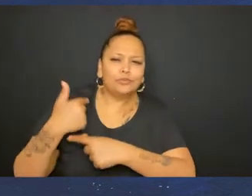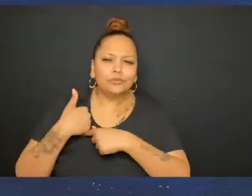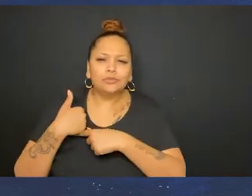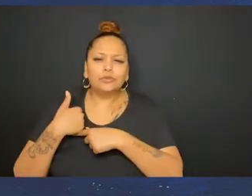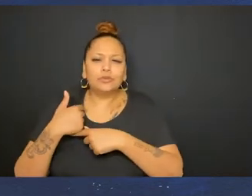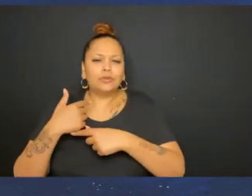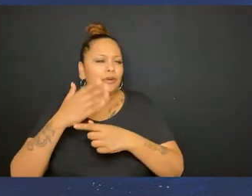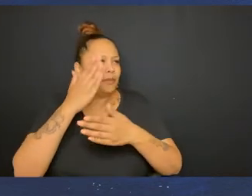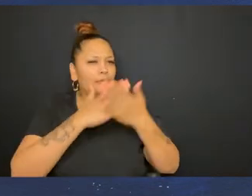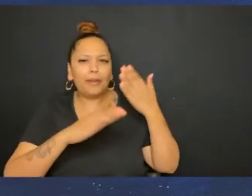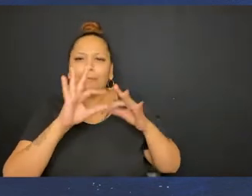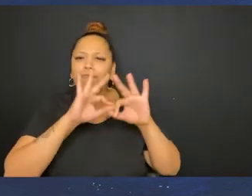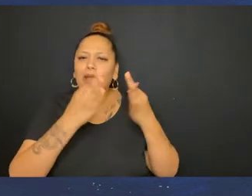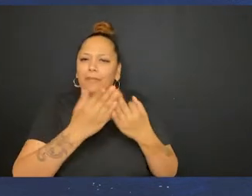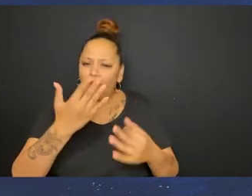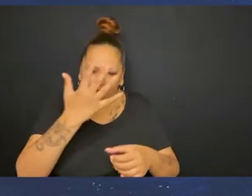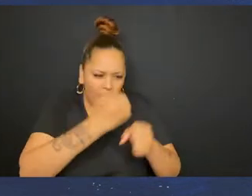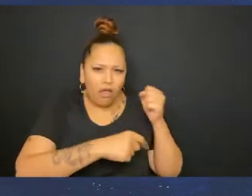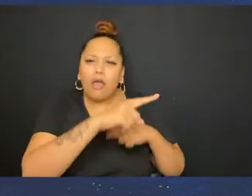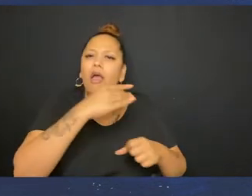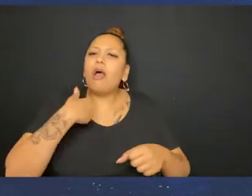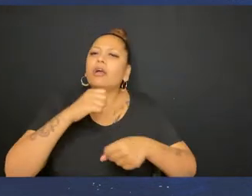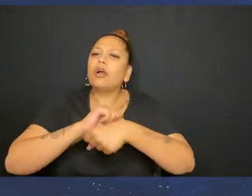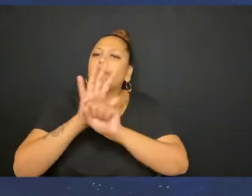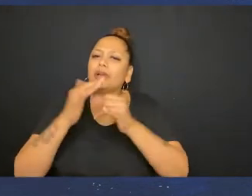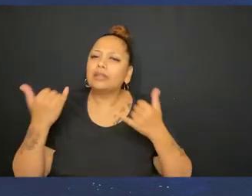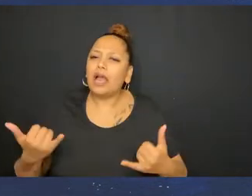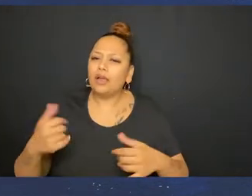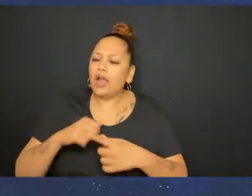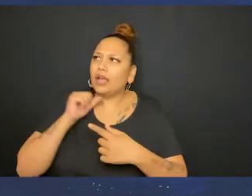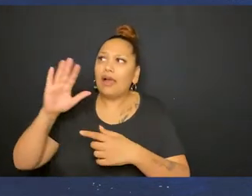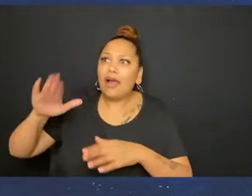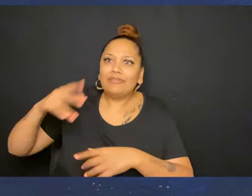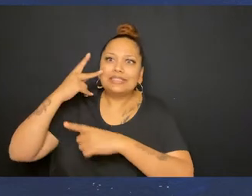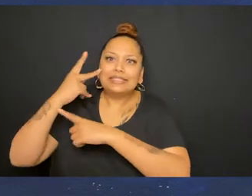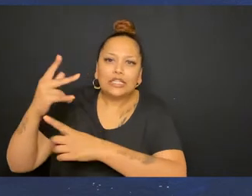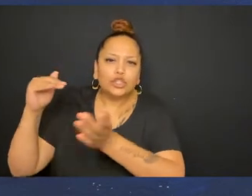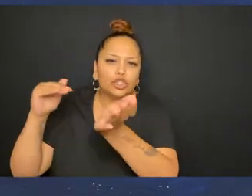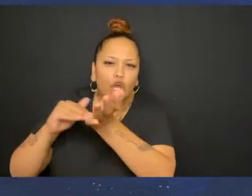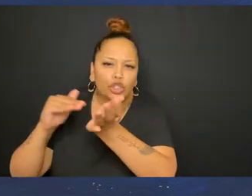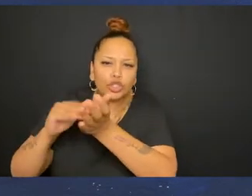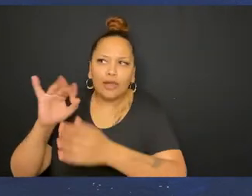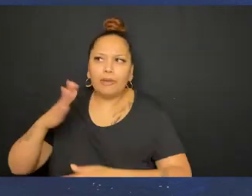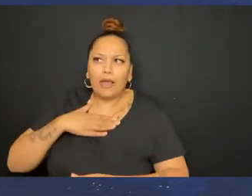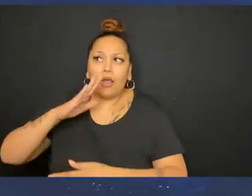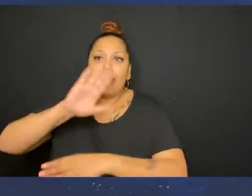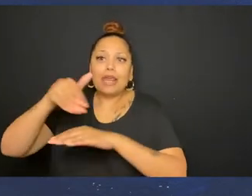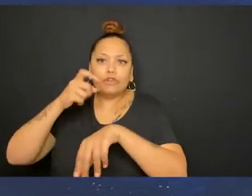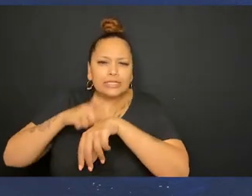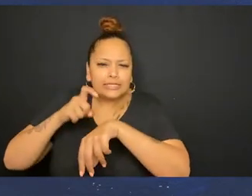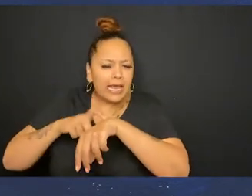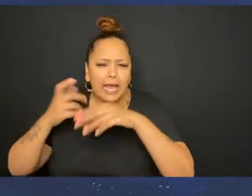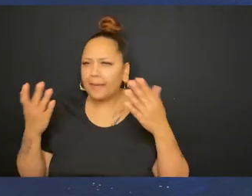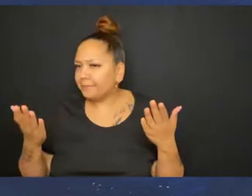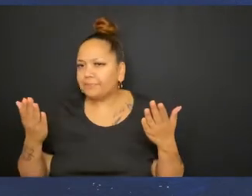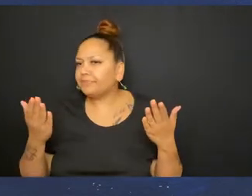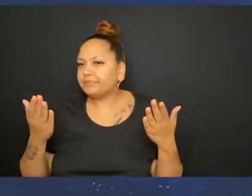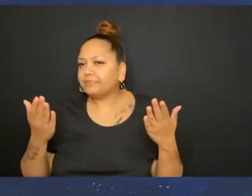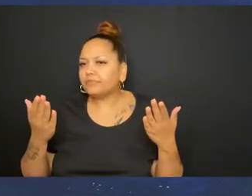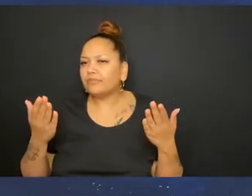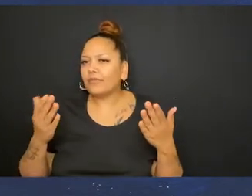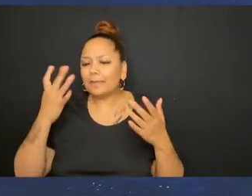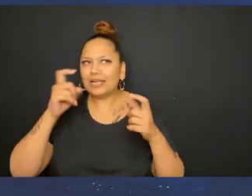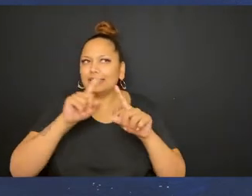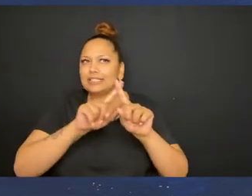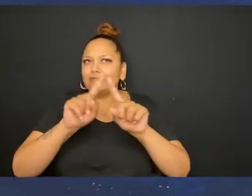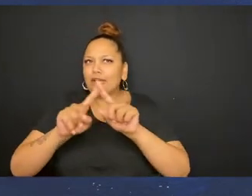To, like, actually go out The rest of my family has And some of them have had COVID now I have not seen a single doctor of mine